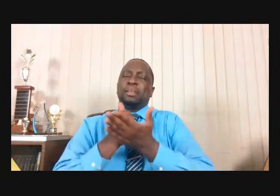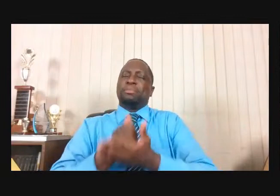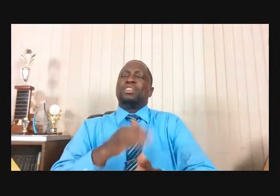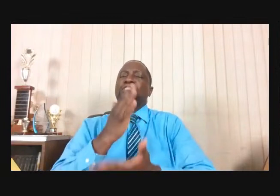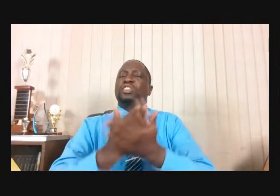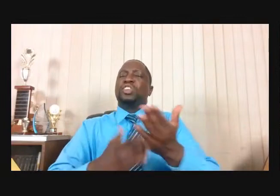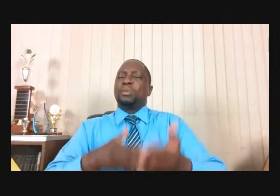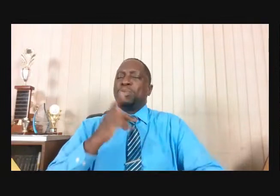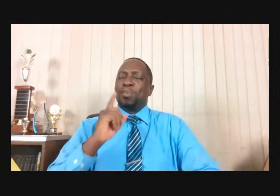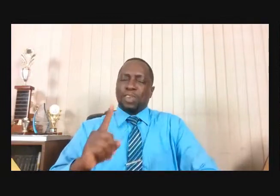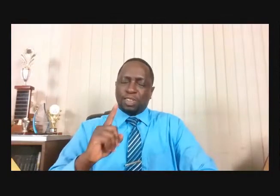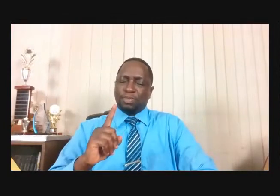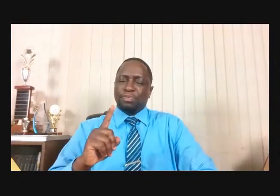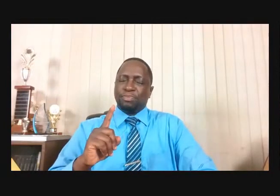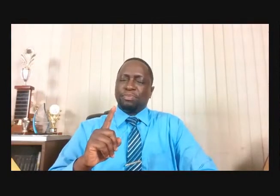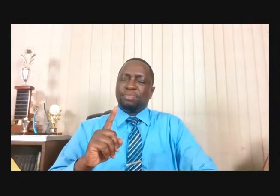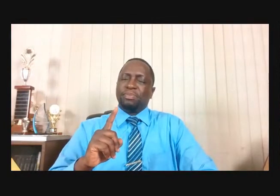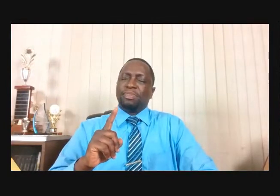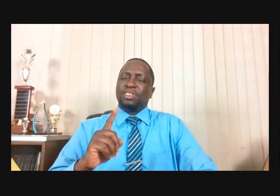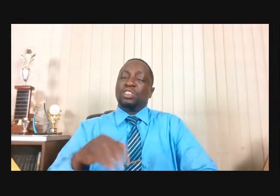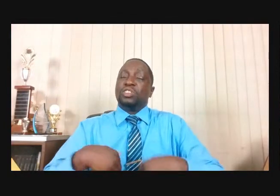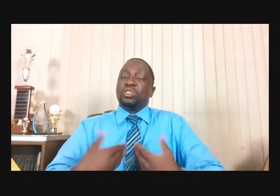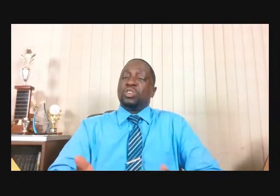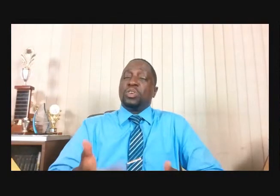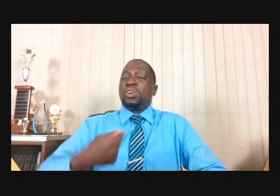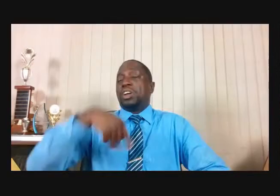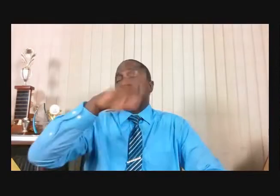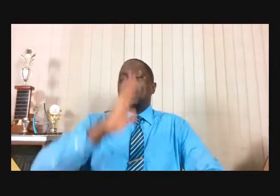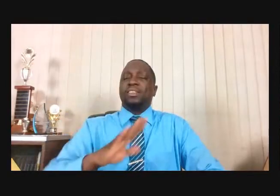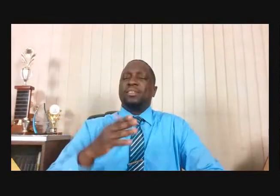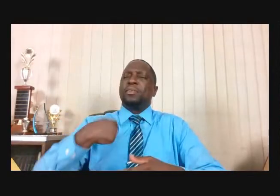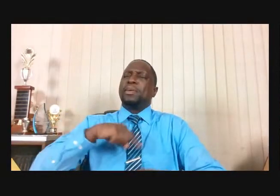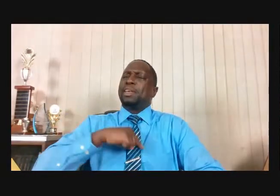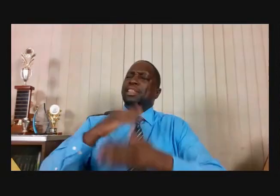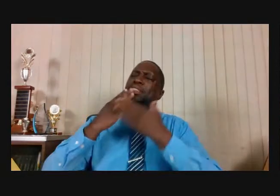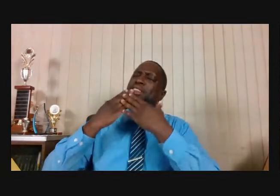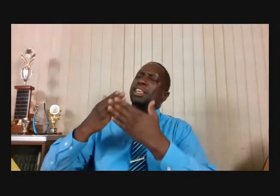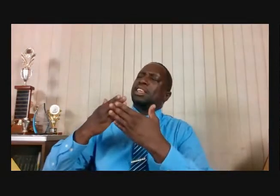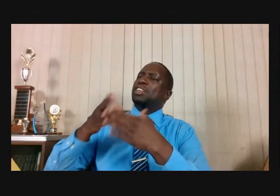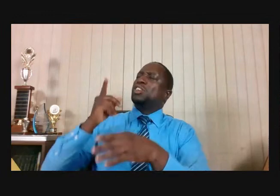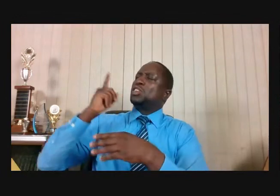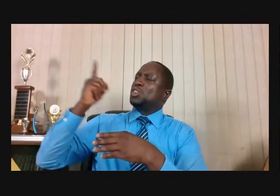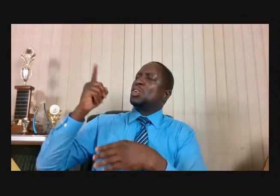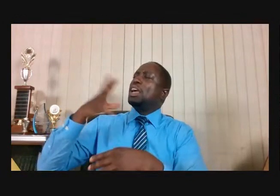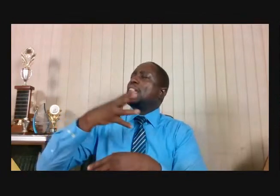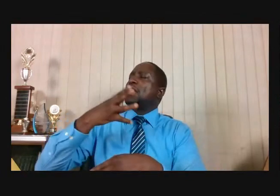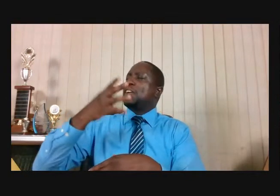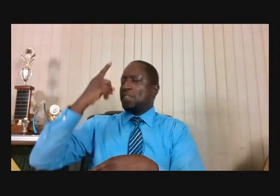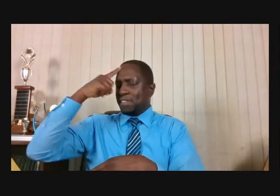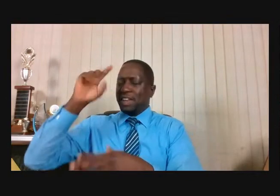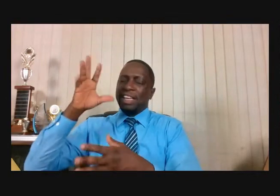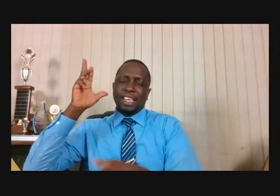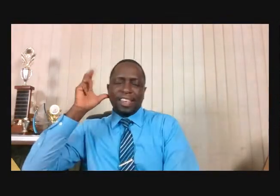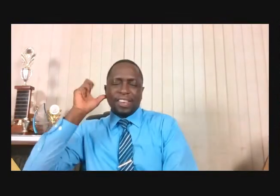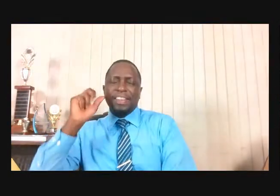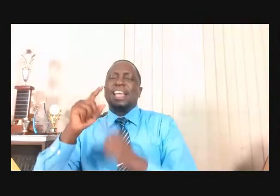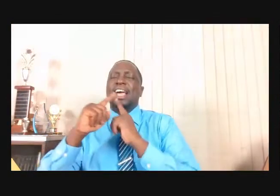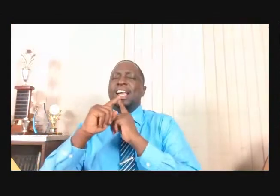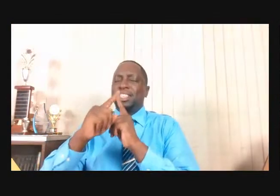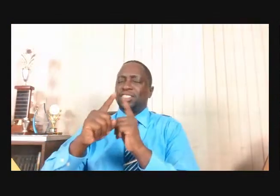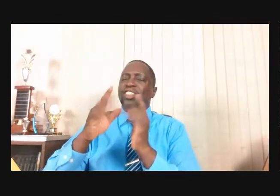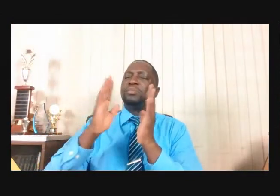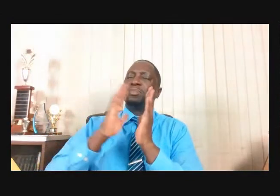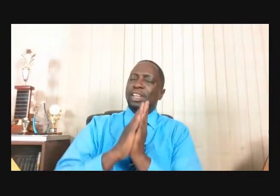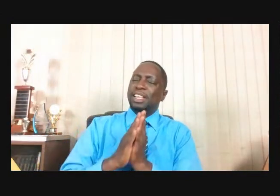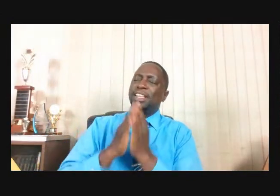from above. So God, we thank you for hearing and answering prayers. We thank you